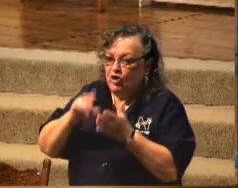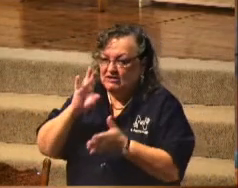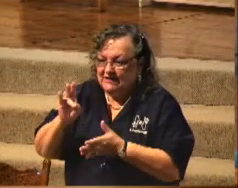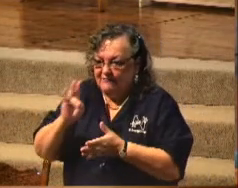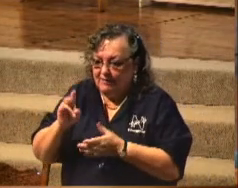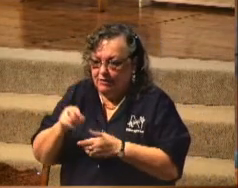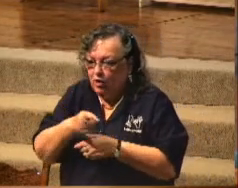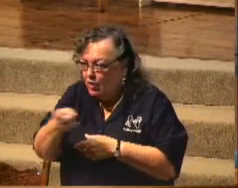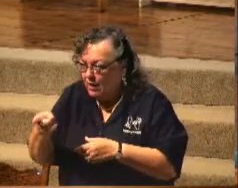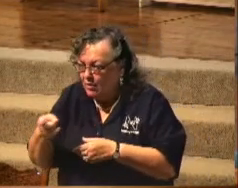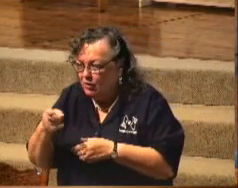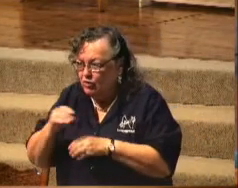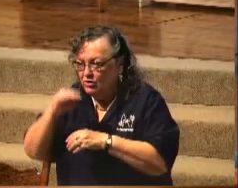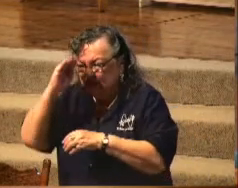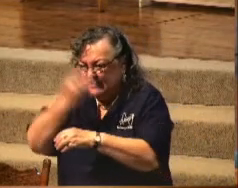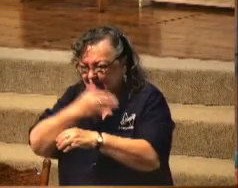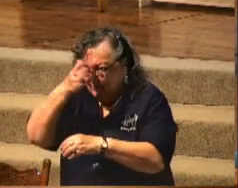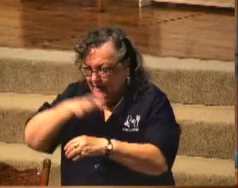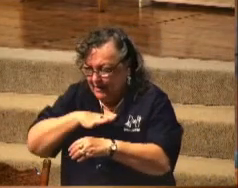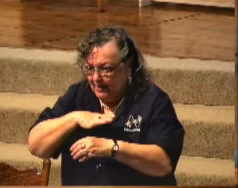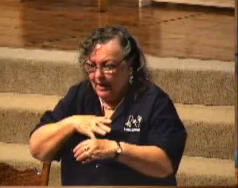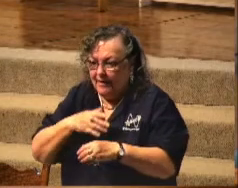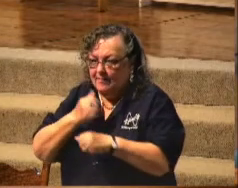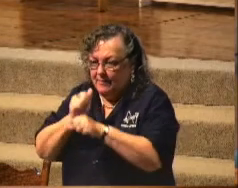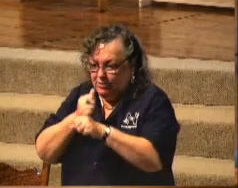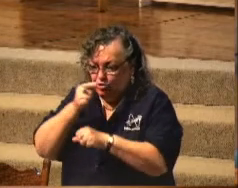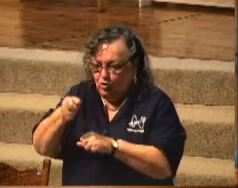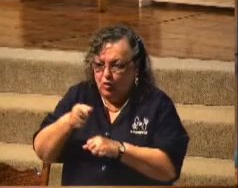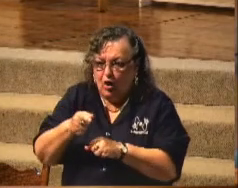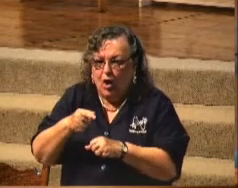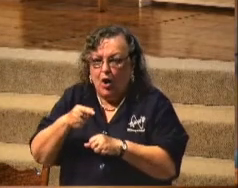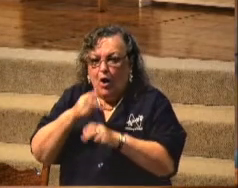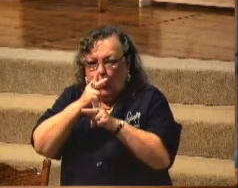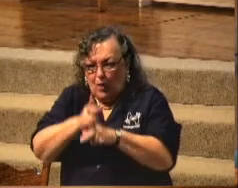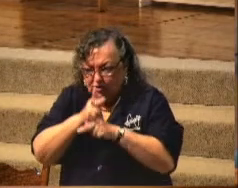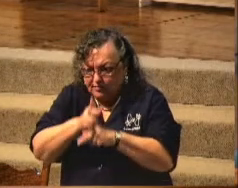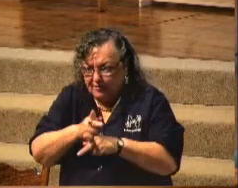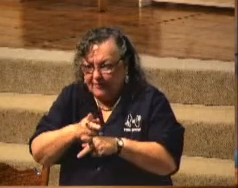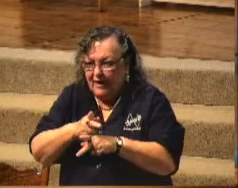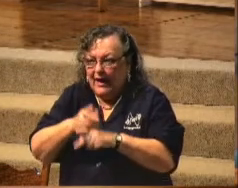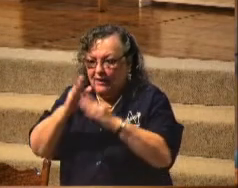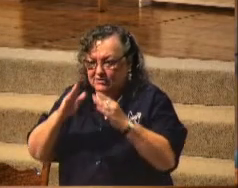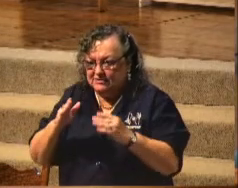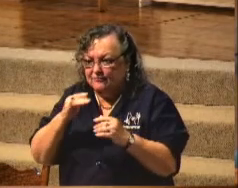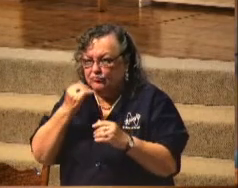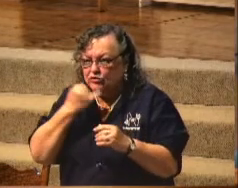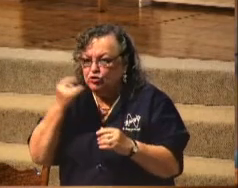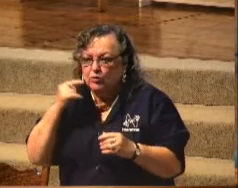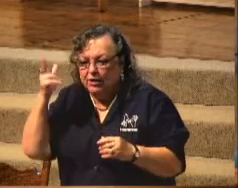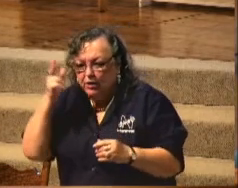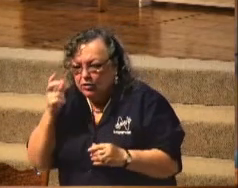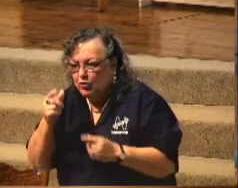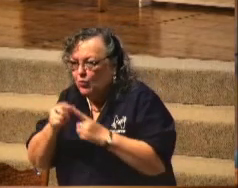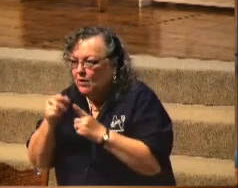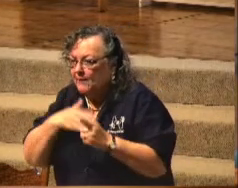thou, O son of man, I have set thee a watchman unto the house of Israel. Therefore, thou shalt hear the word at my mouth and warn them from me.